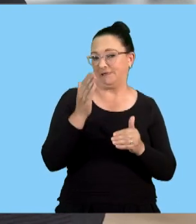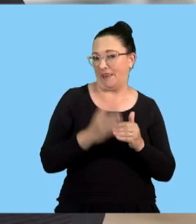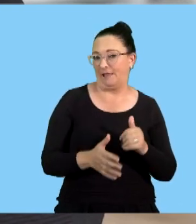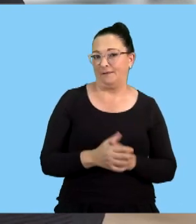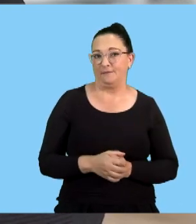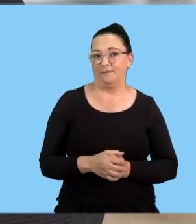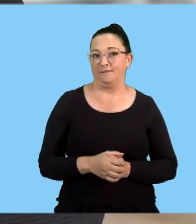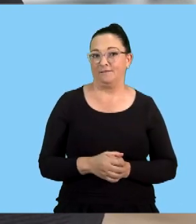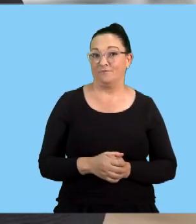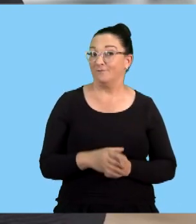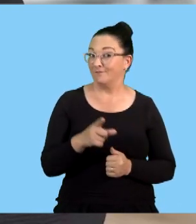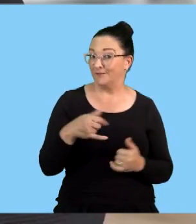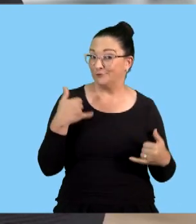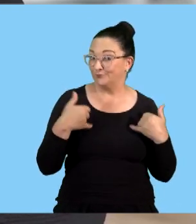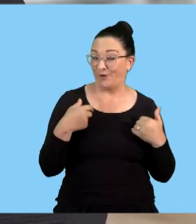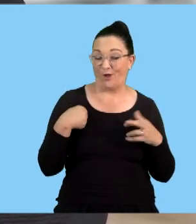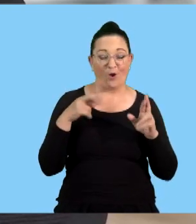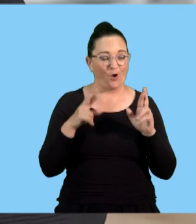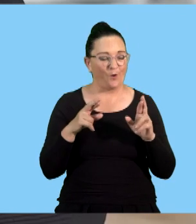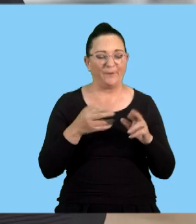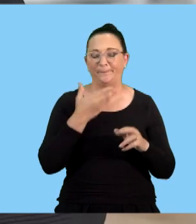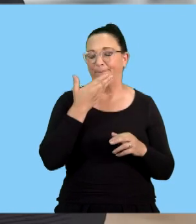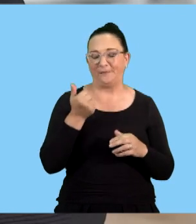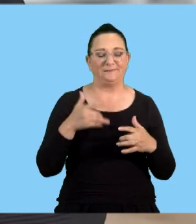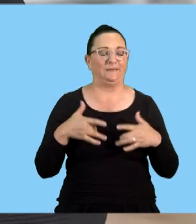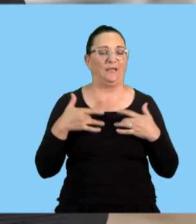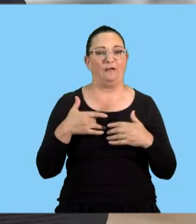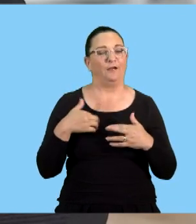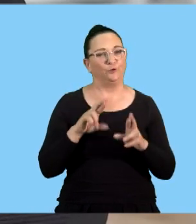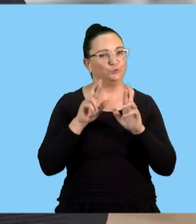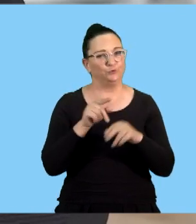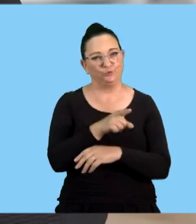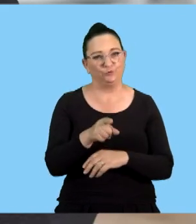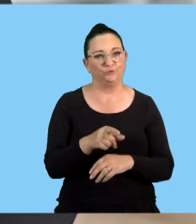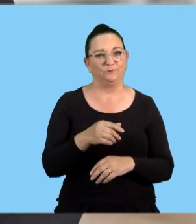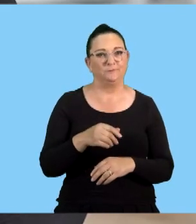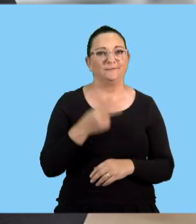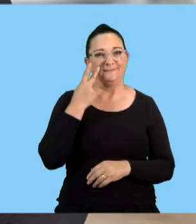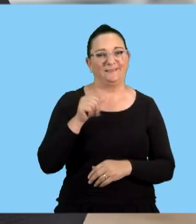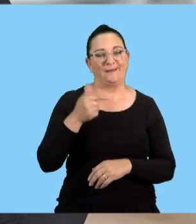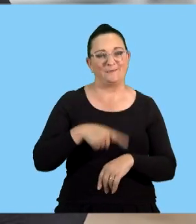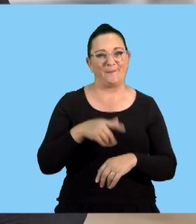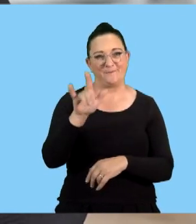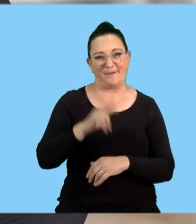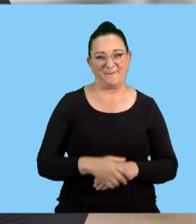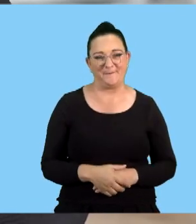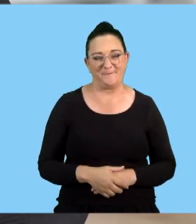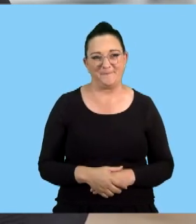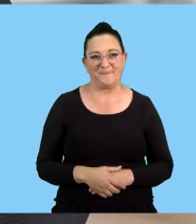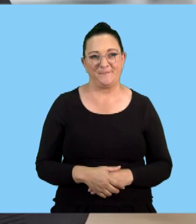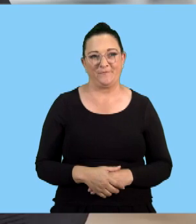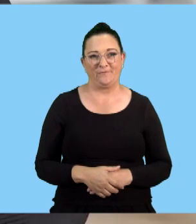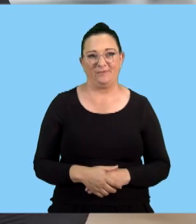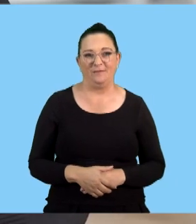end of our lesson. I hope you've enjoyed and I wish you all the best in life. From me, Miss Mabuya, I'll see you next time. Goodbye.